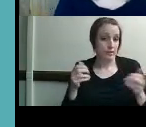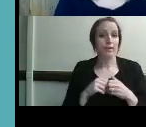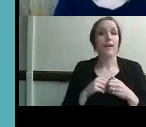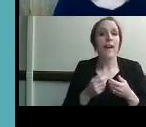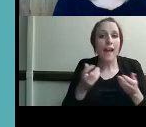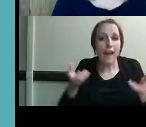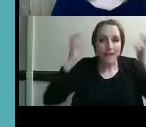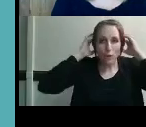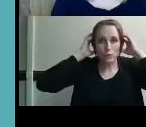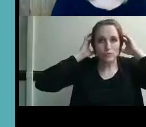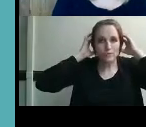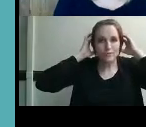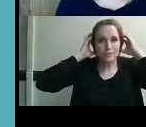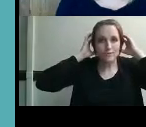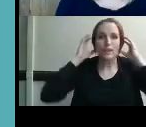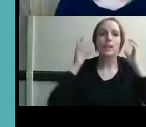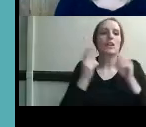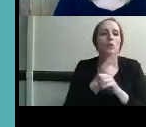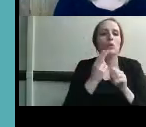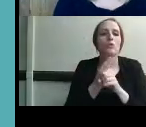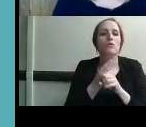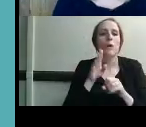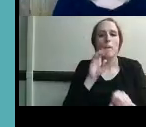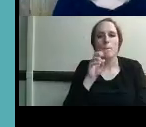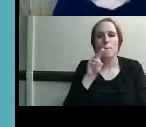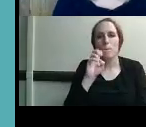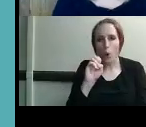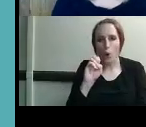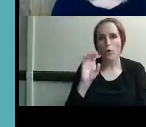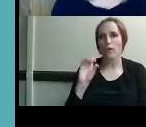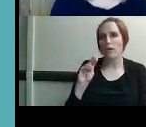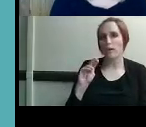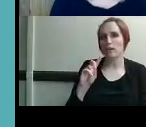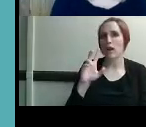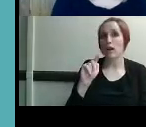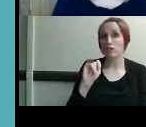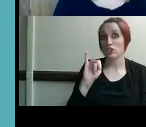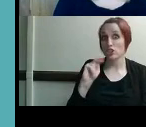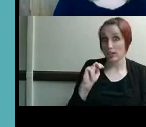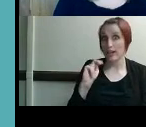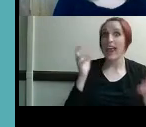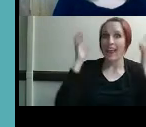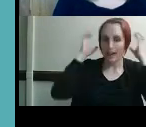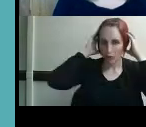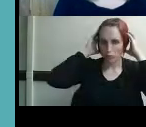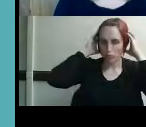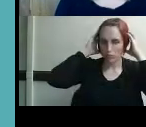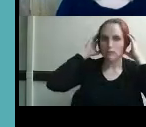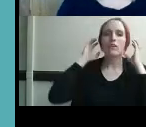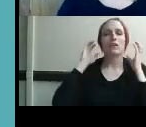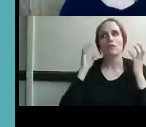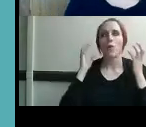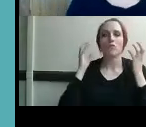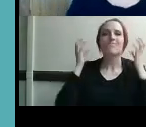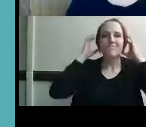and in this case we use bone conduction headphones um that headphones allow her to be able to hear and